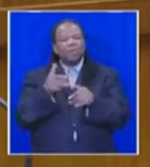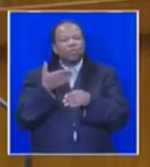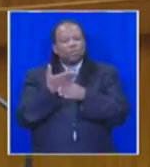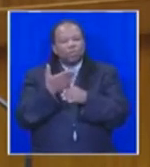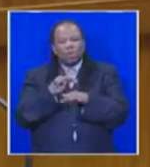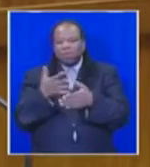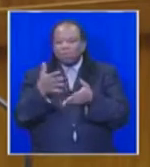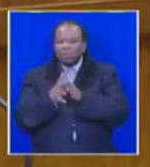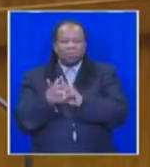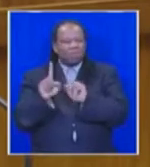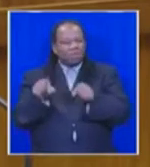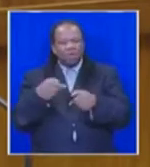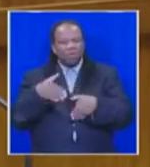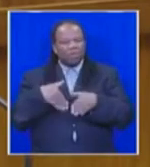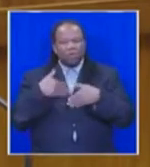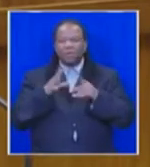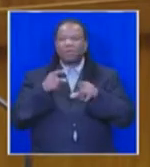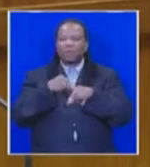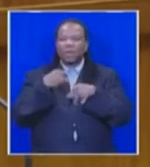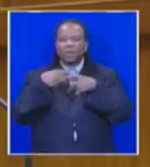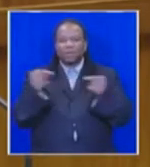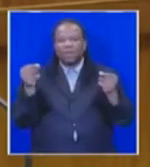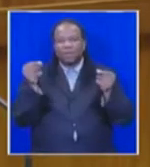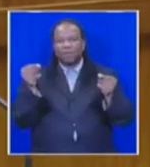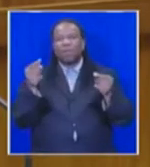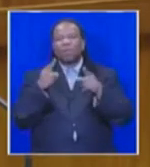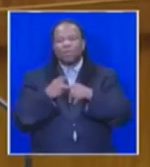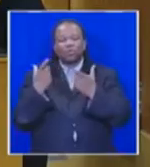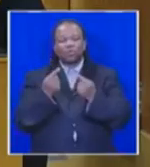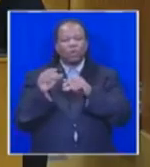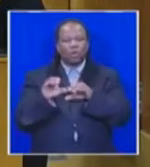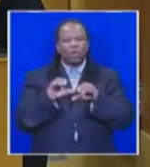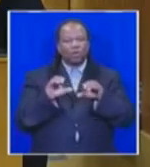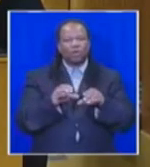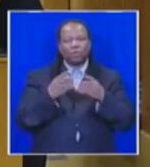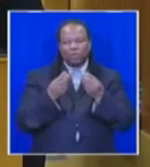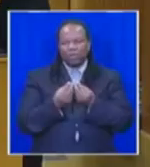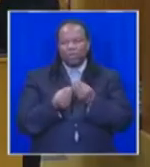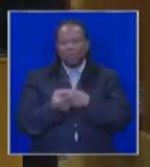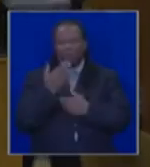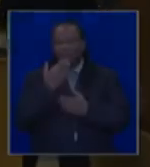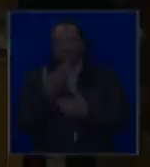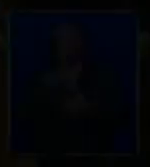cannot be tolerated. An action must be taken where evidence incriminates incriminates thank you. Honourable Kilian. you.